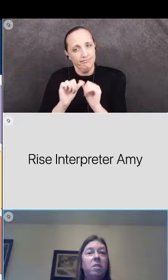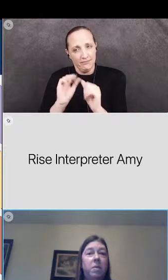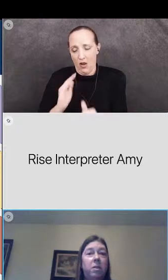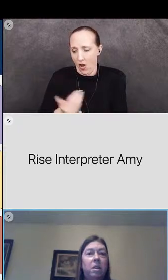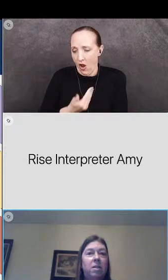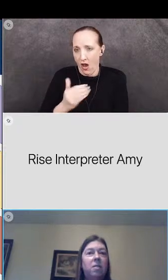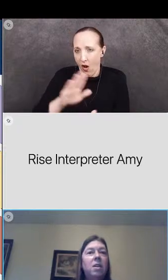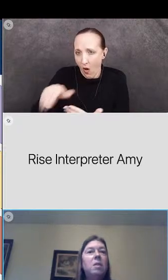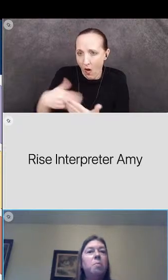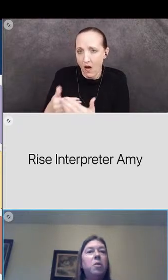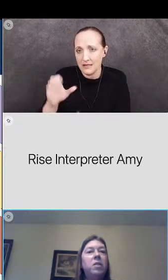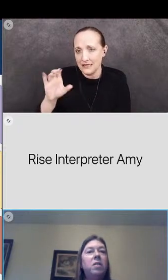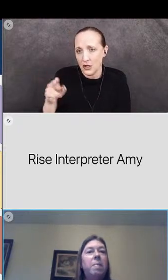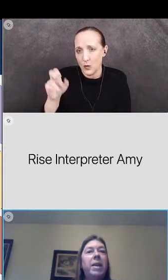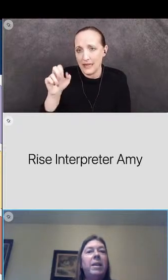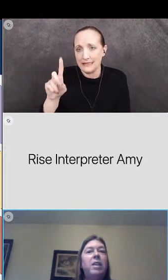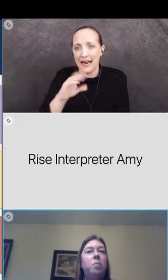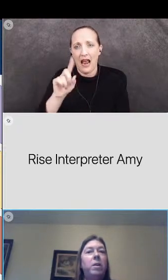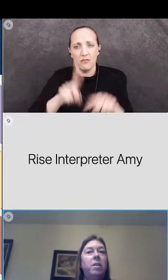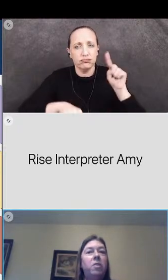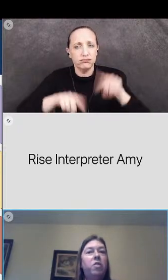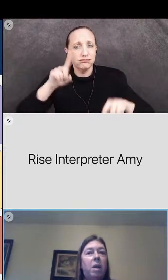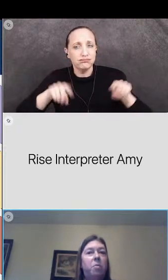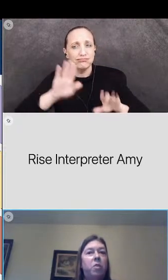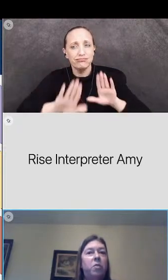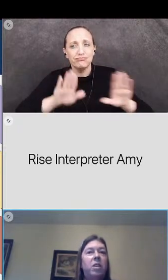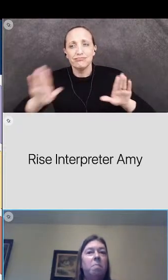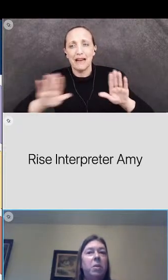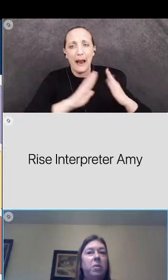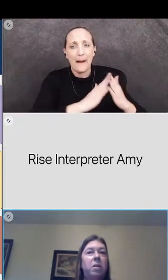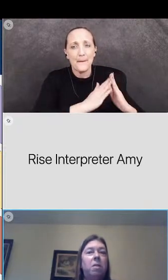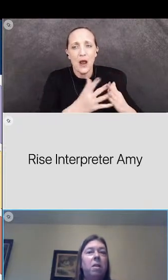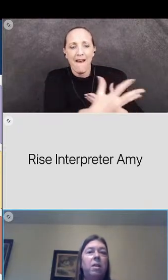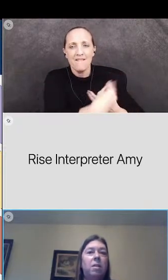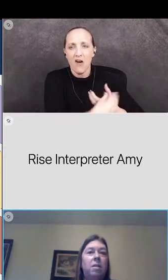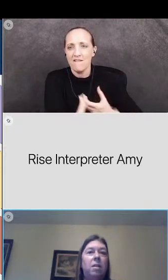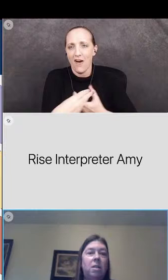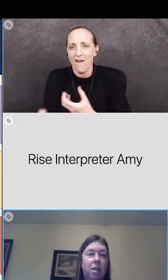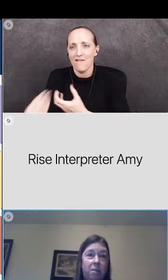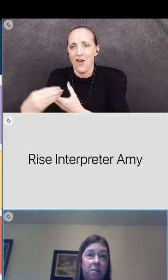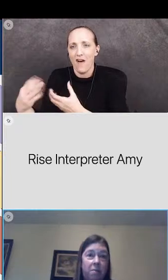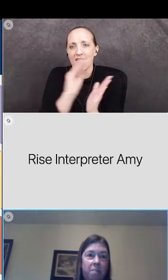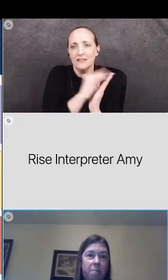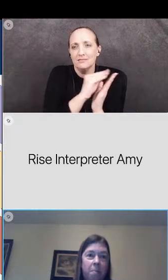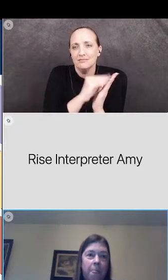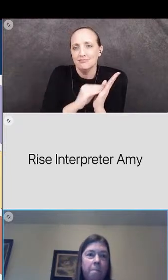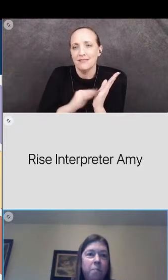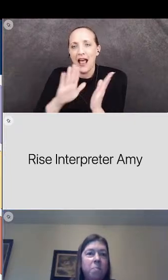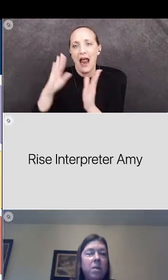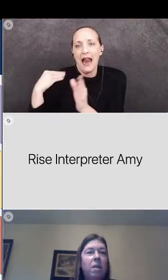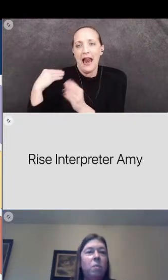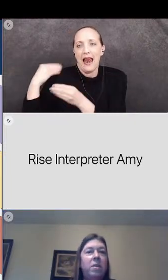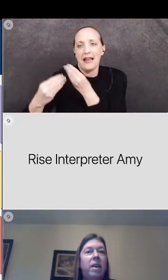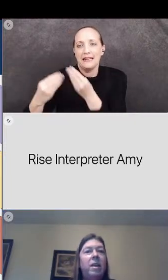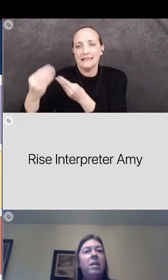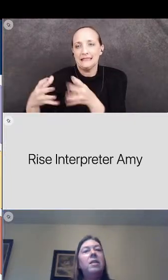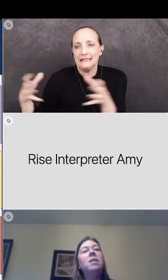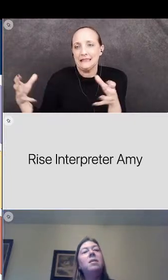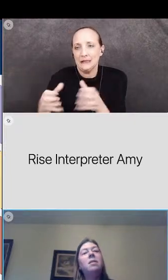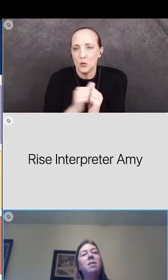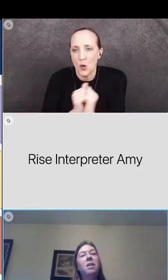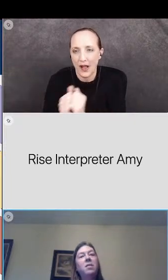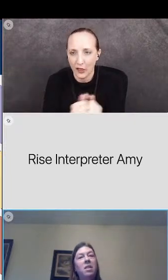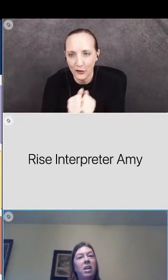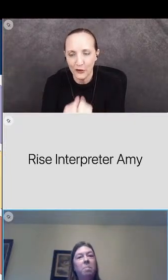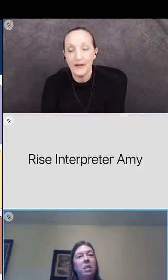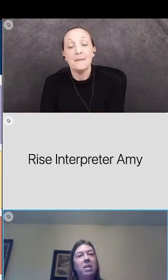diverse communities participate in writing the chapters and building our legacy together and with that